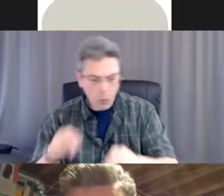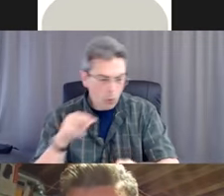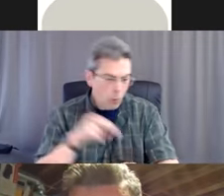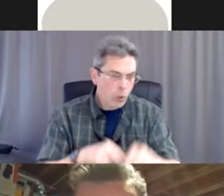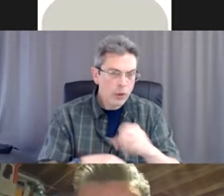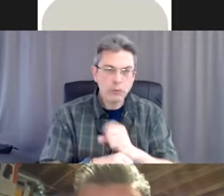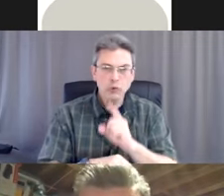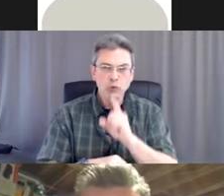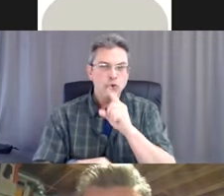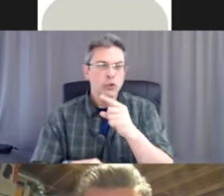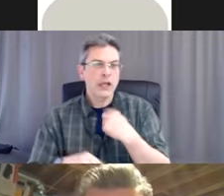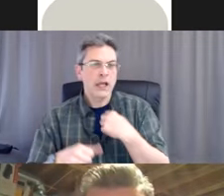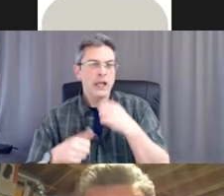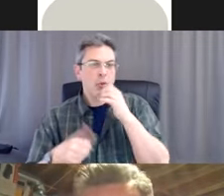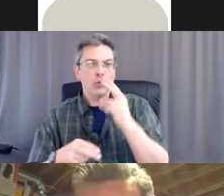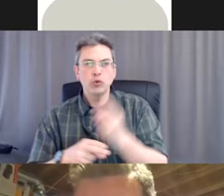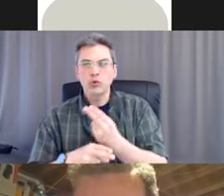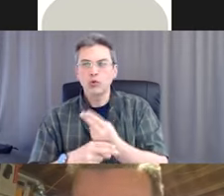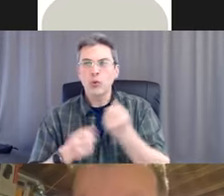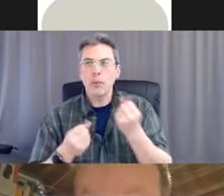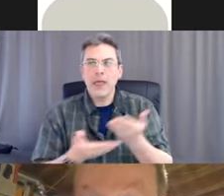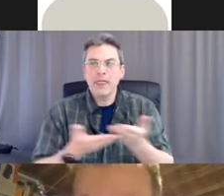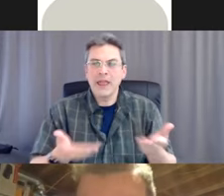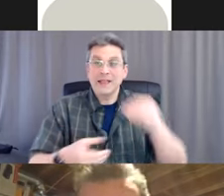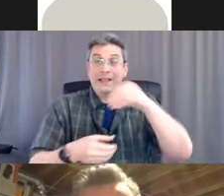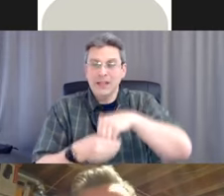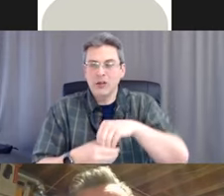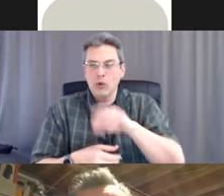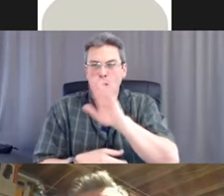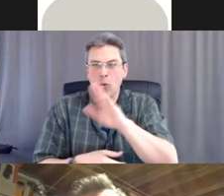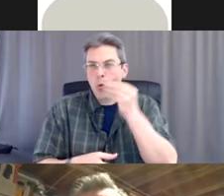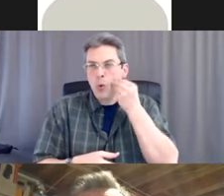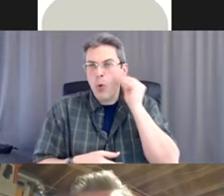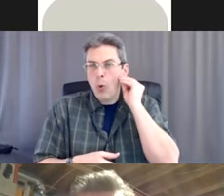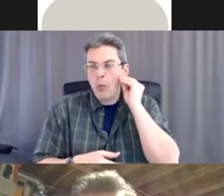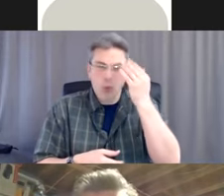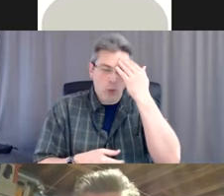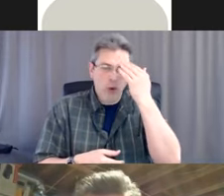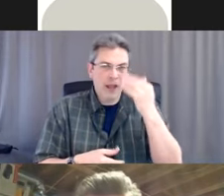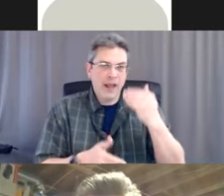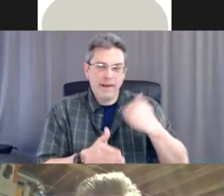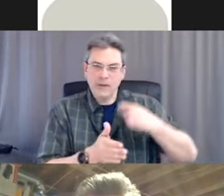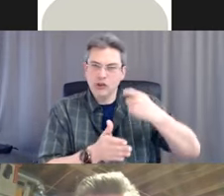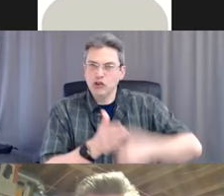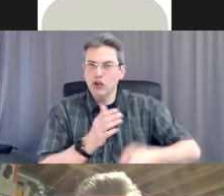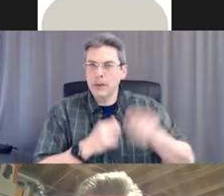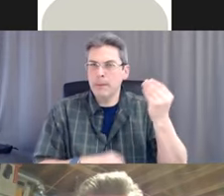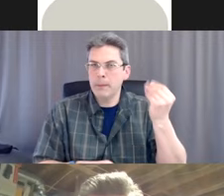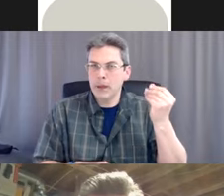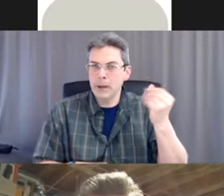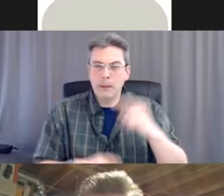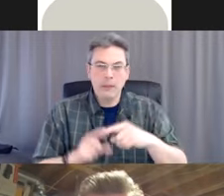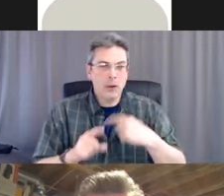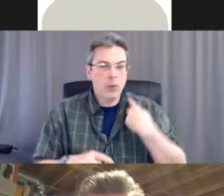use too many supplies when I'm in somebody's home because it costs them money. But I always preface